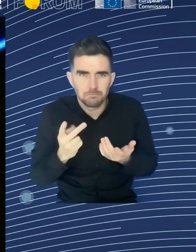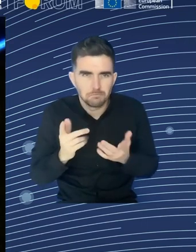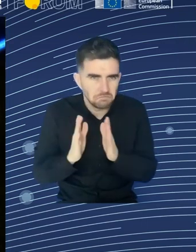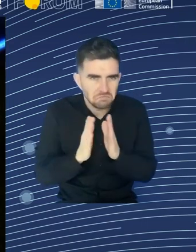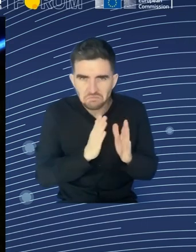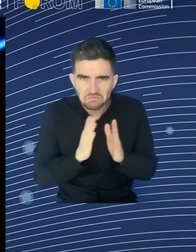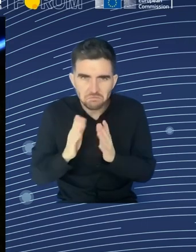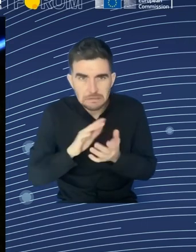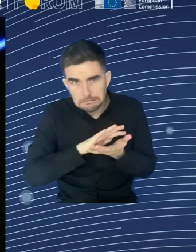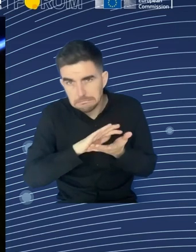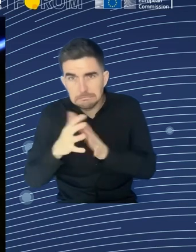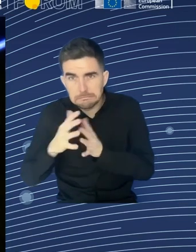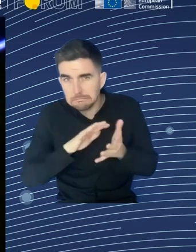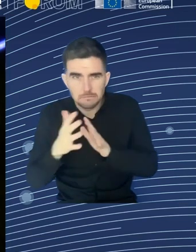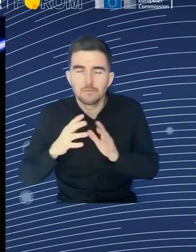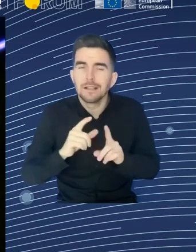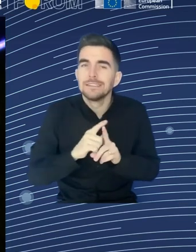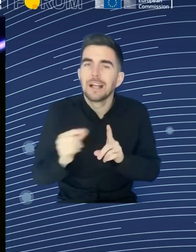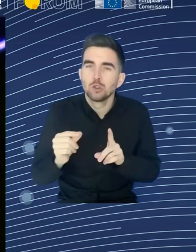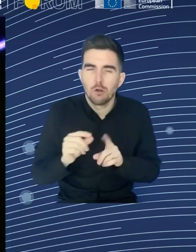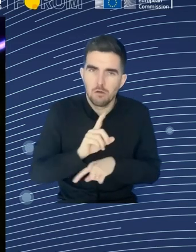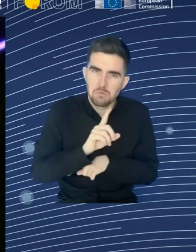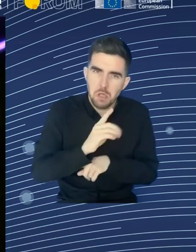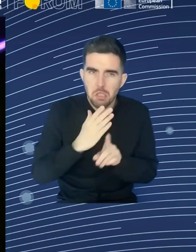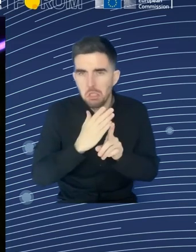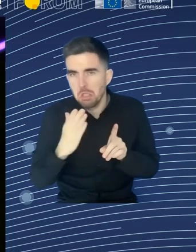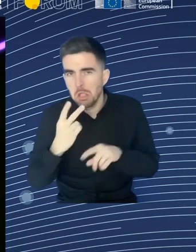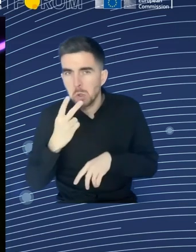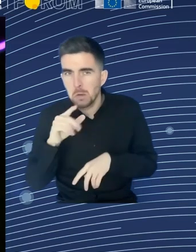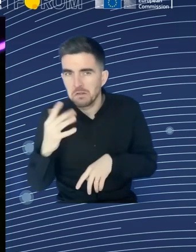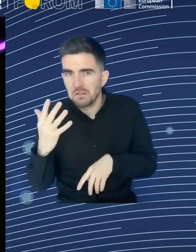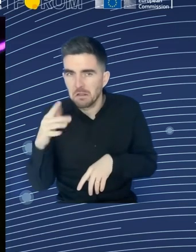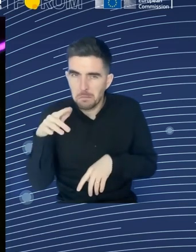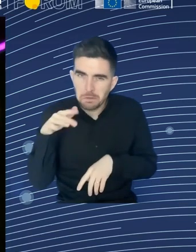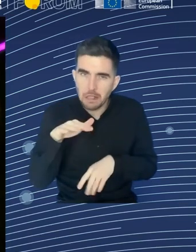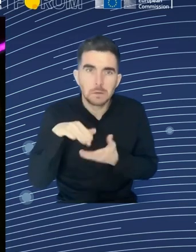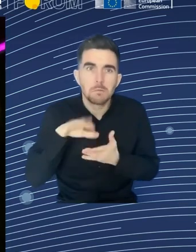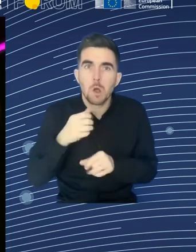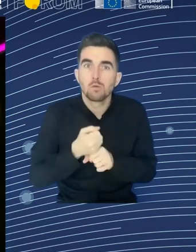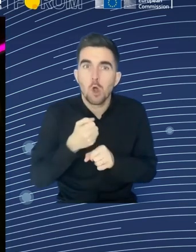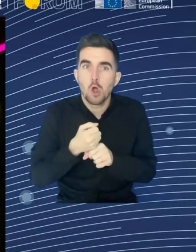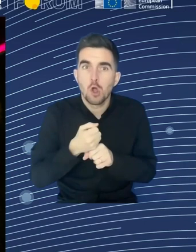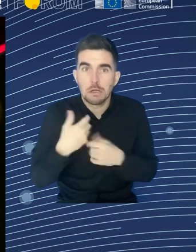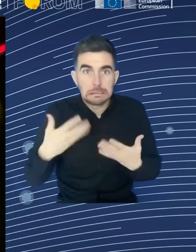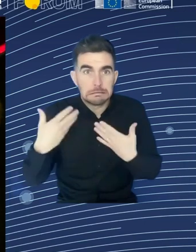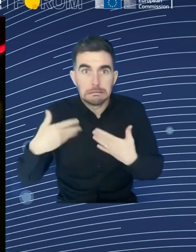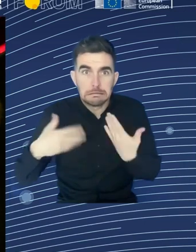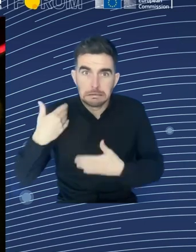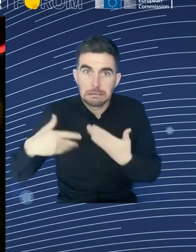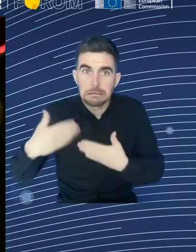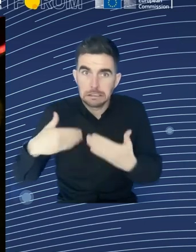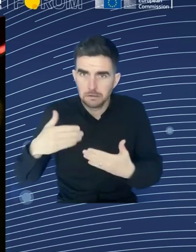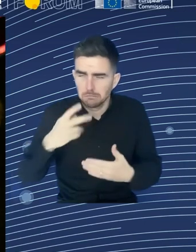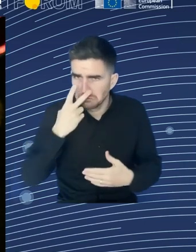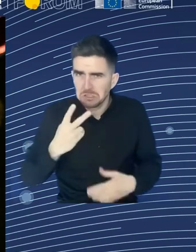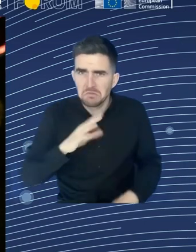poorer half of the European population emits in 2019 less than 3 tonnes of CO2 per capita per year,